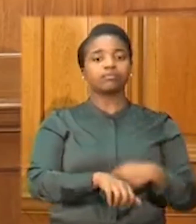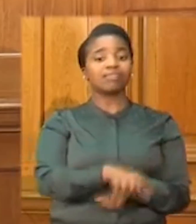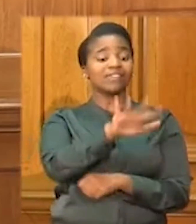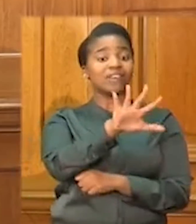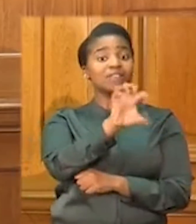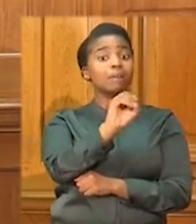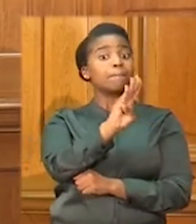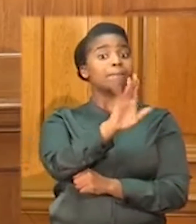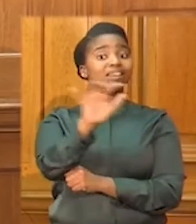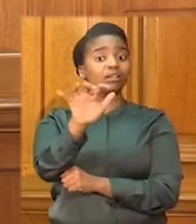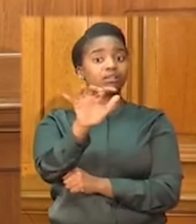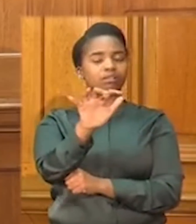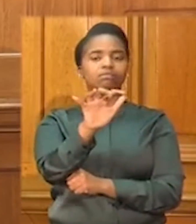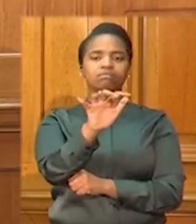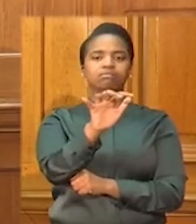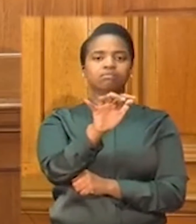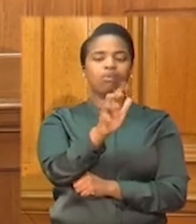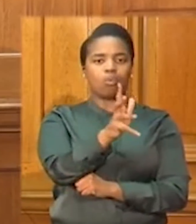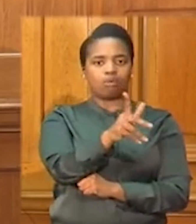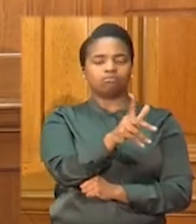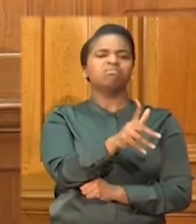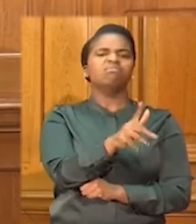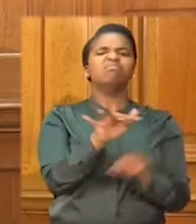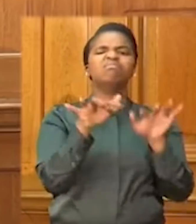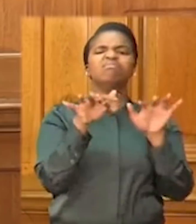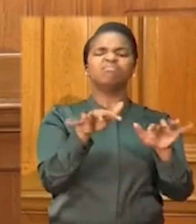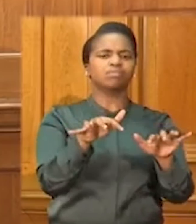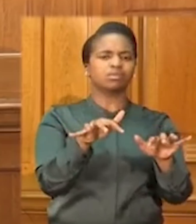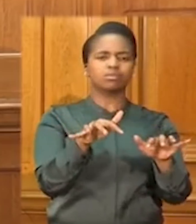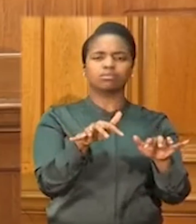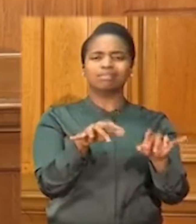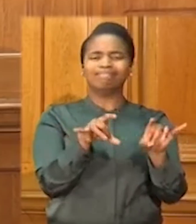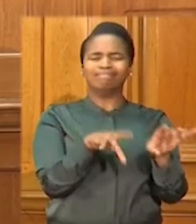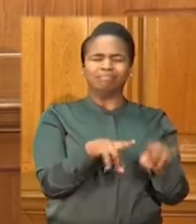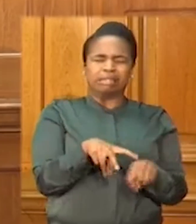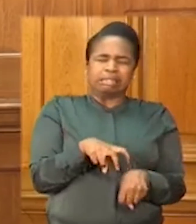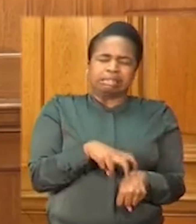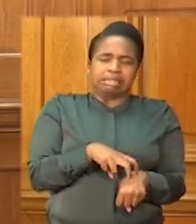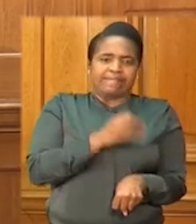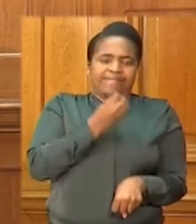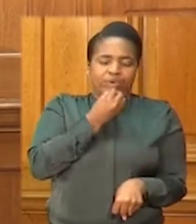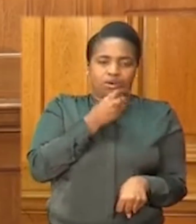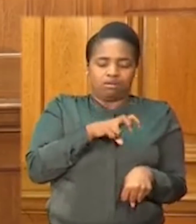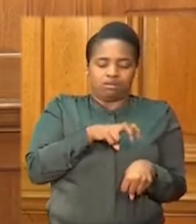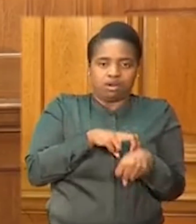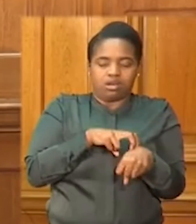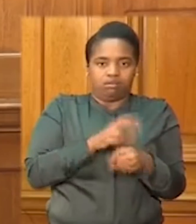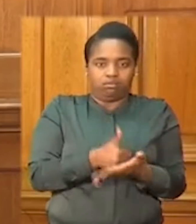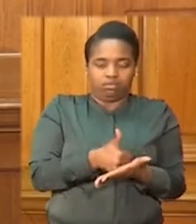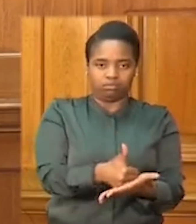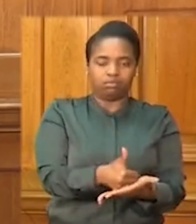towards relieving the plight of those who are most desperately affected by the coronavirus.